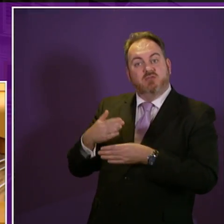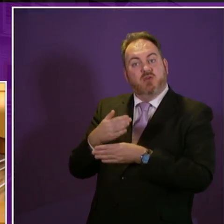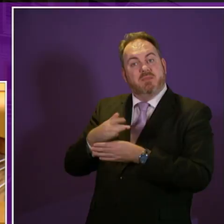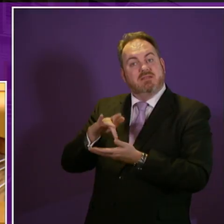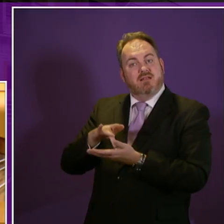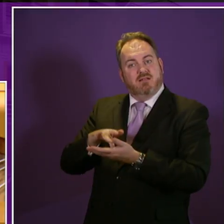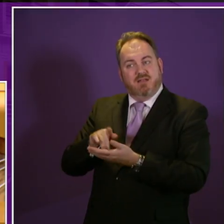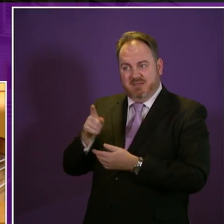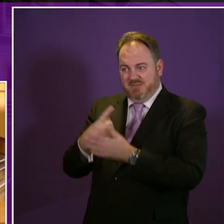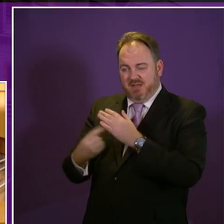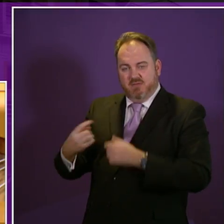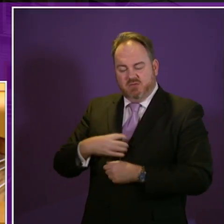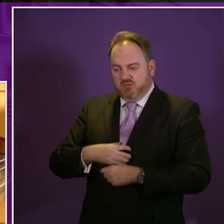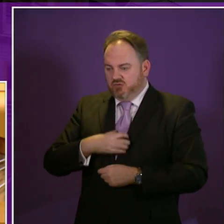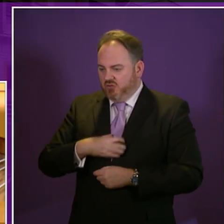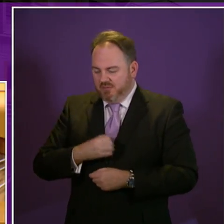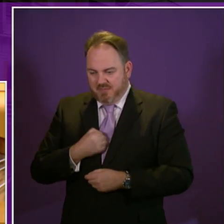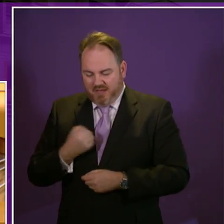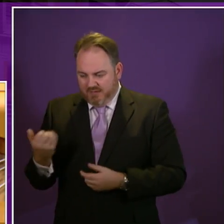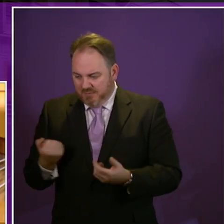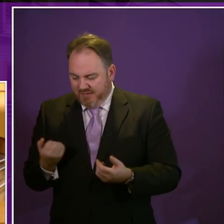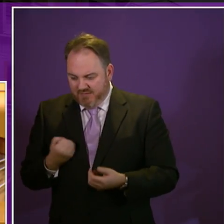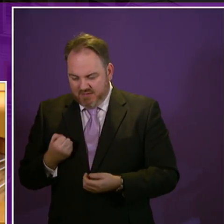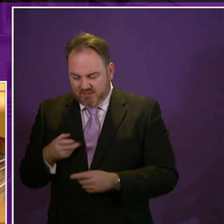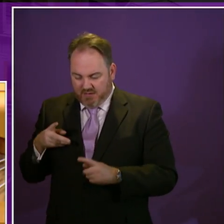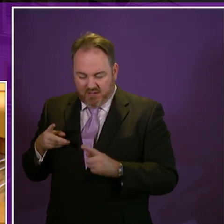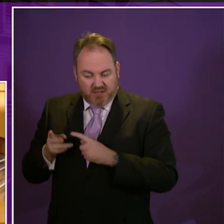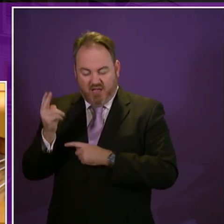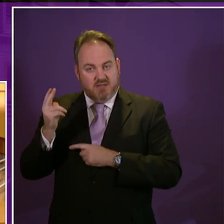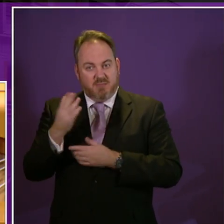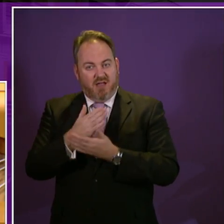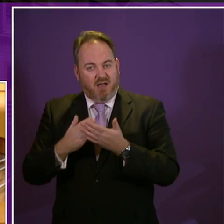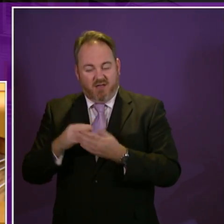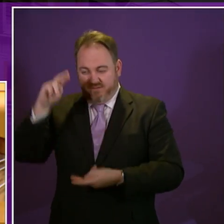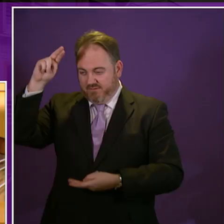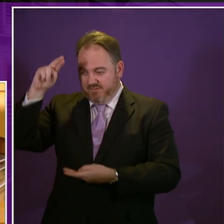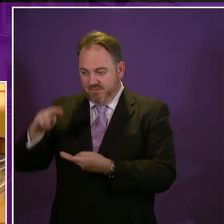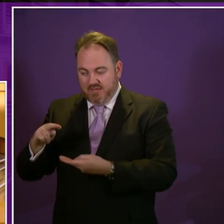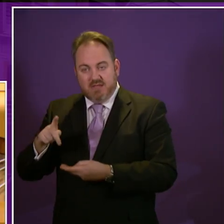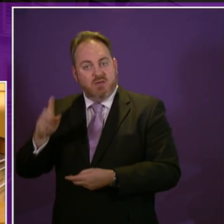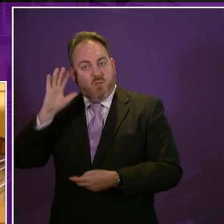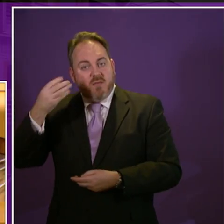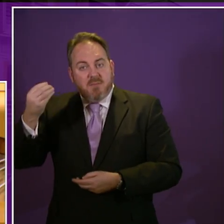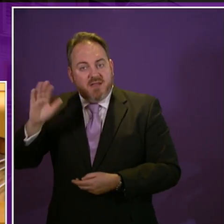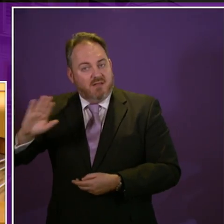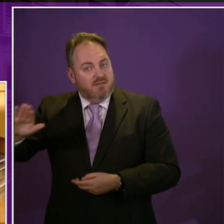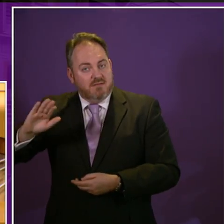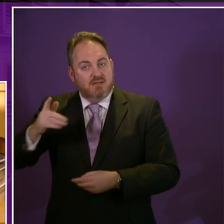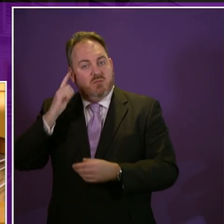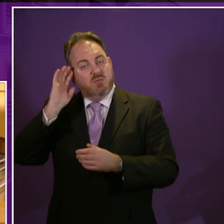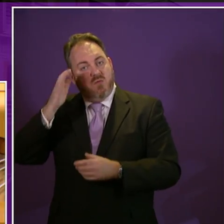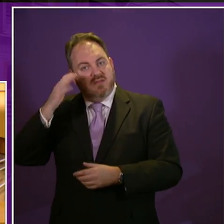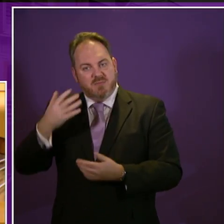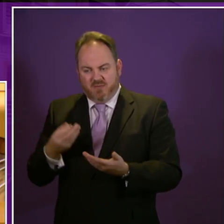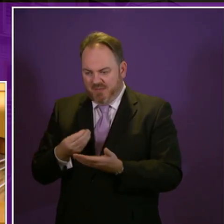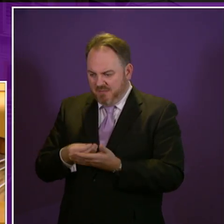shock that his income was being more than halved. But his fears were not about his bank balance, but about what that